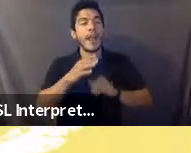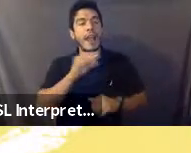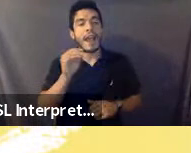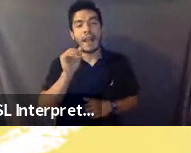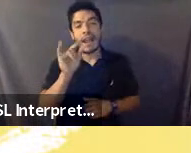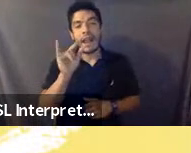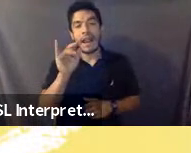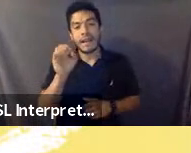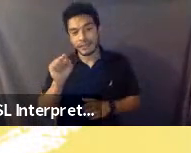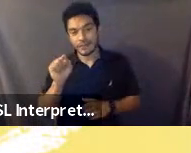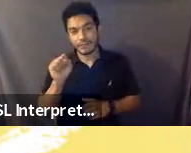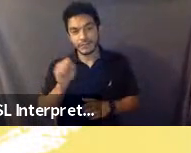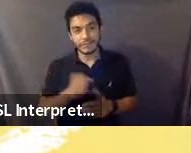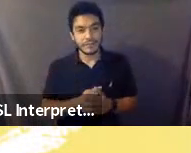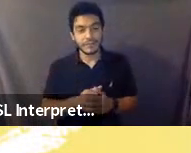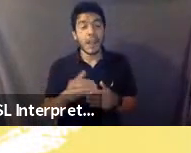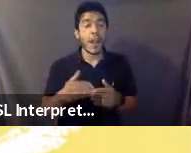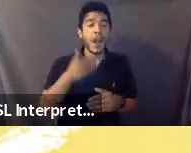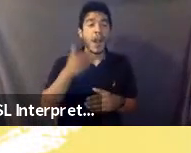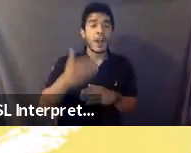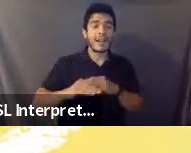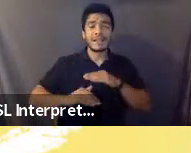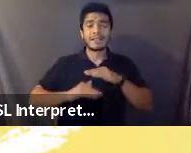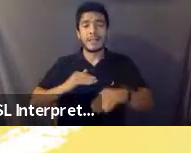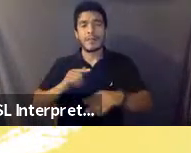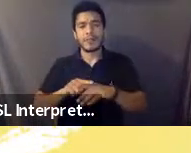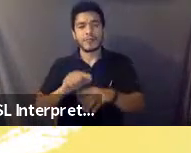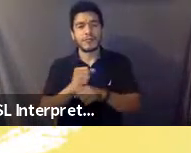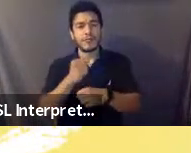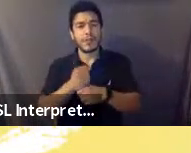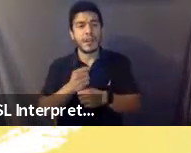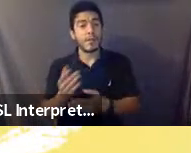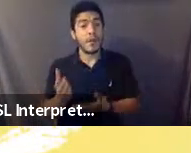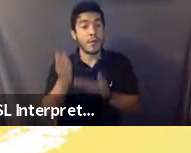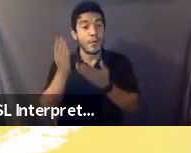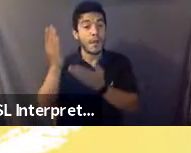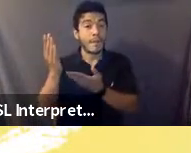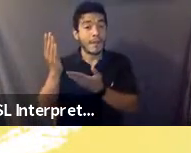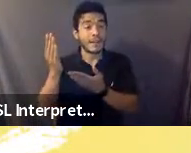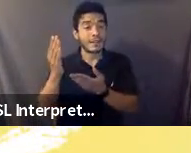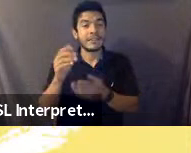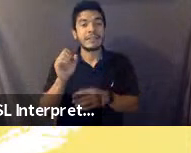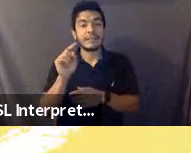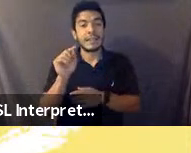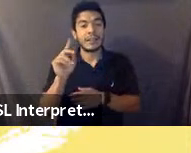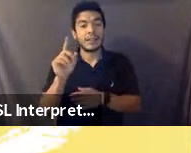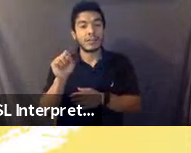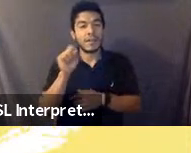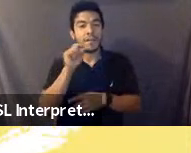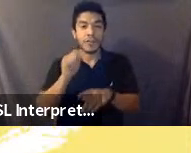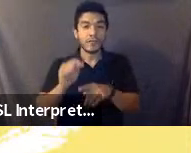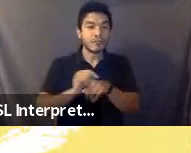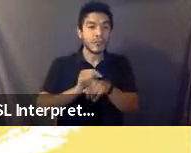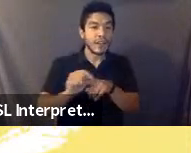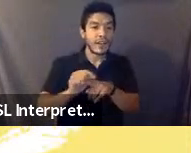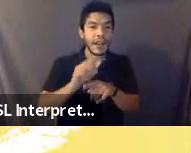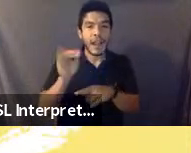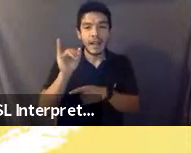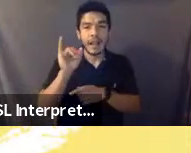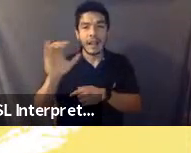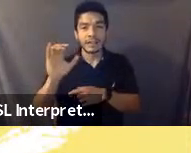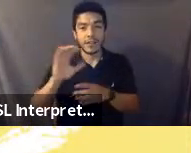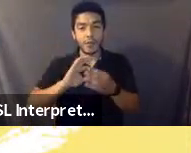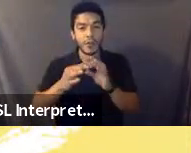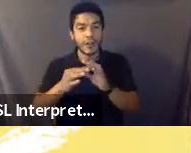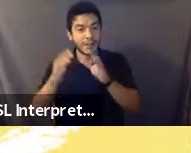The next natural step was to create recommended standards for qualifications, training, and vetting of intimacy coordinators.